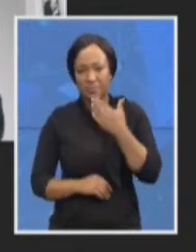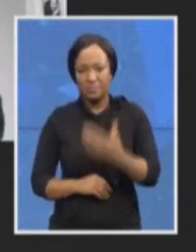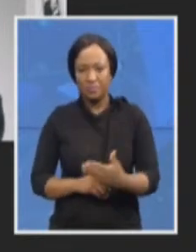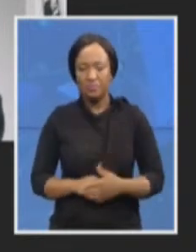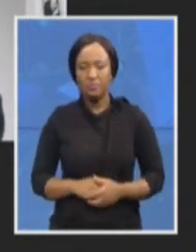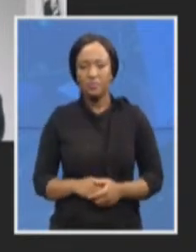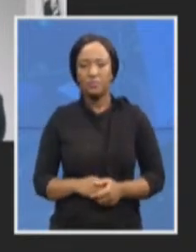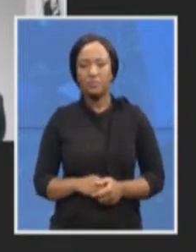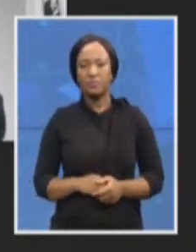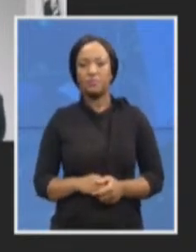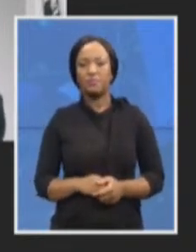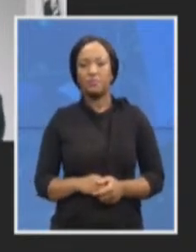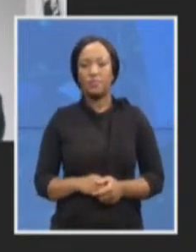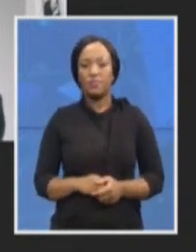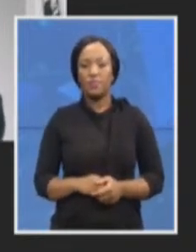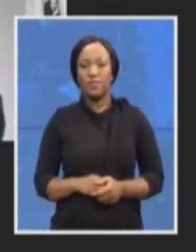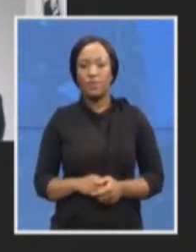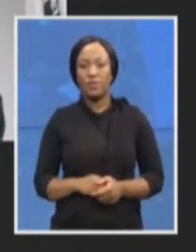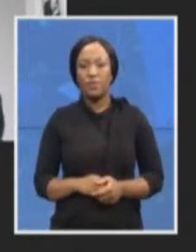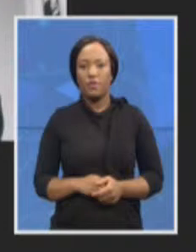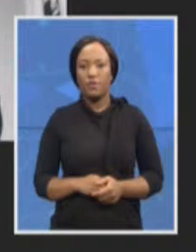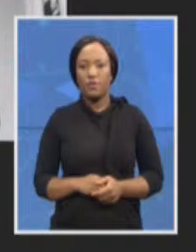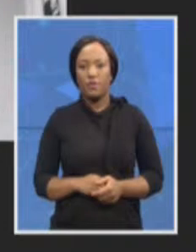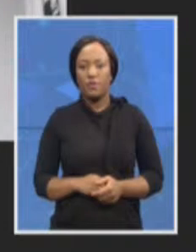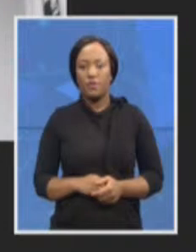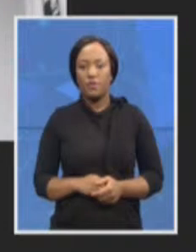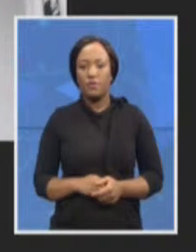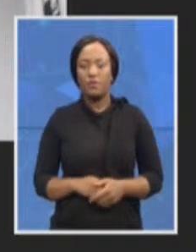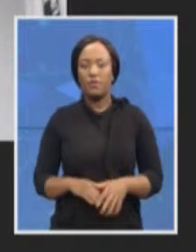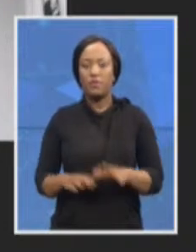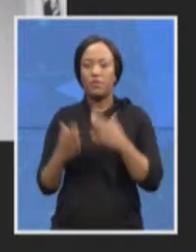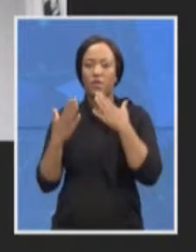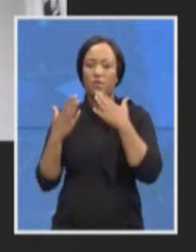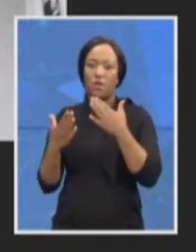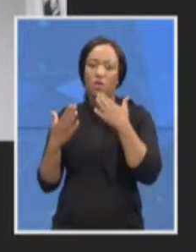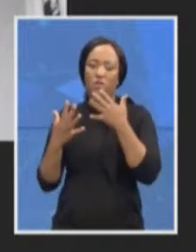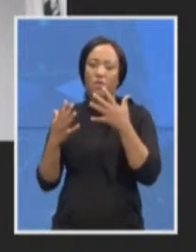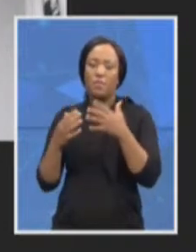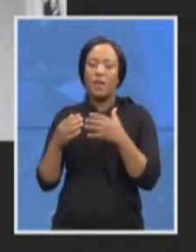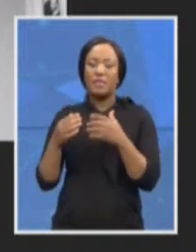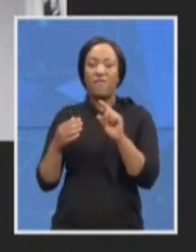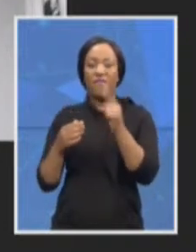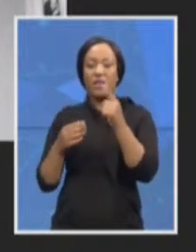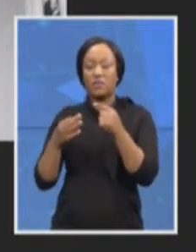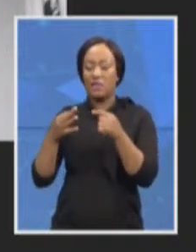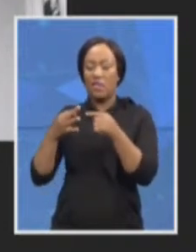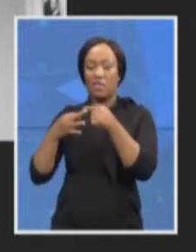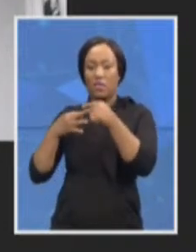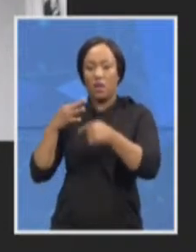Thank you very much. That's the first three questions. National Director, you've got them.